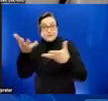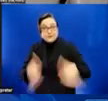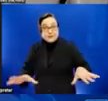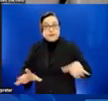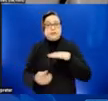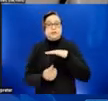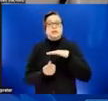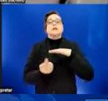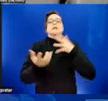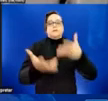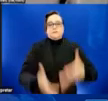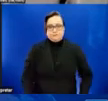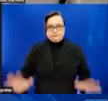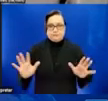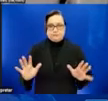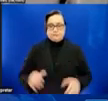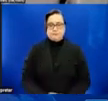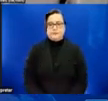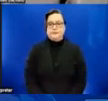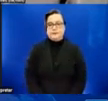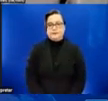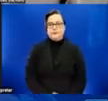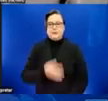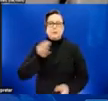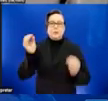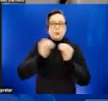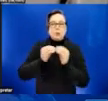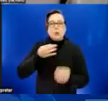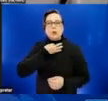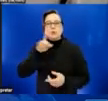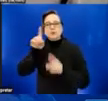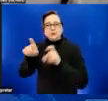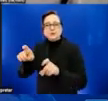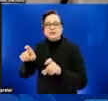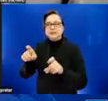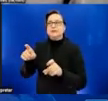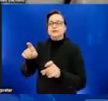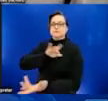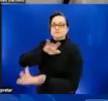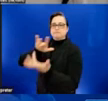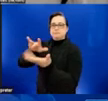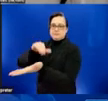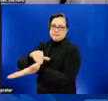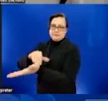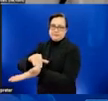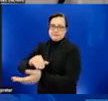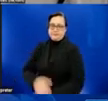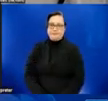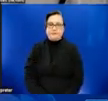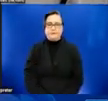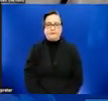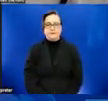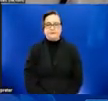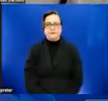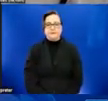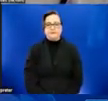Thank you very much. It's interesting how these questions seem to build on each other. Because the next question is, once you've